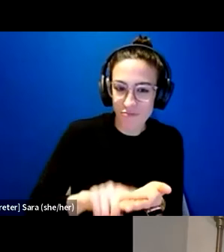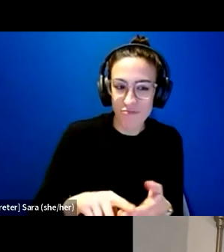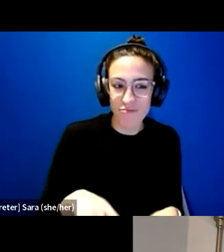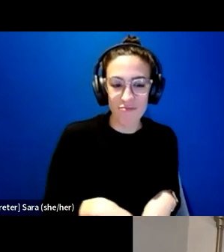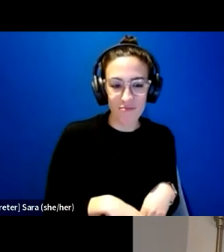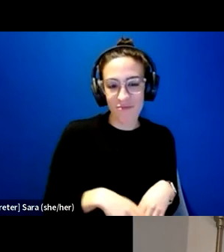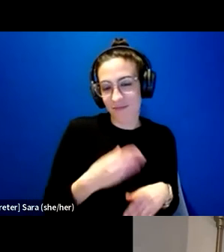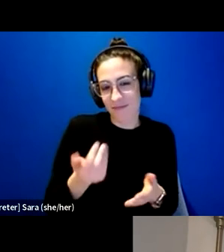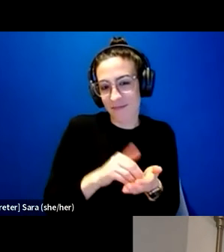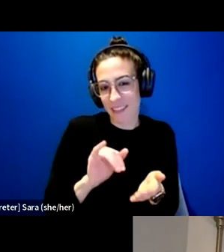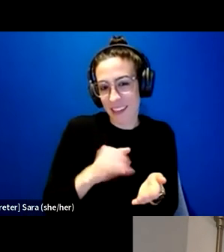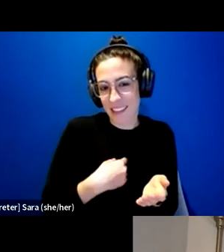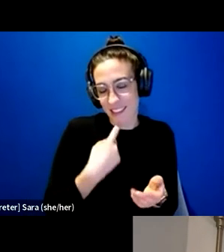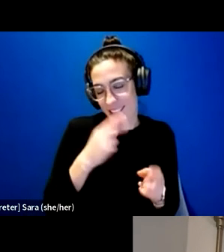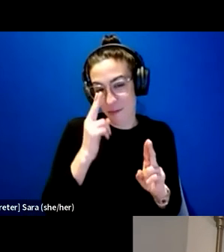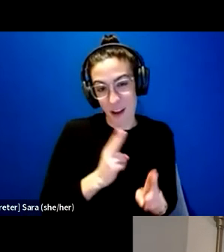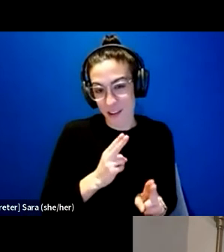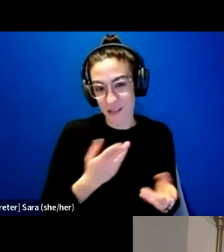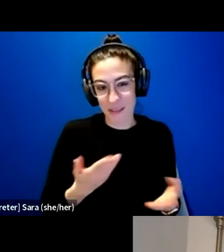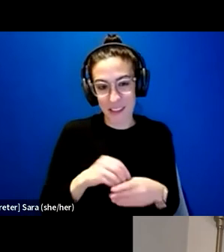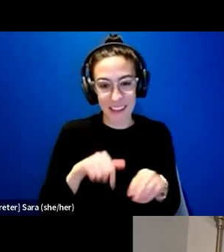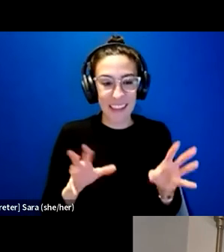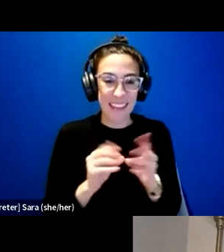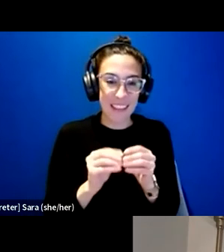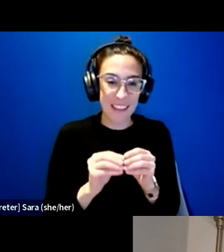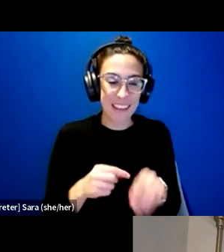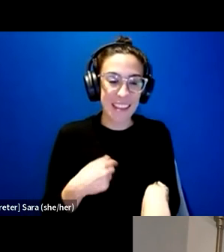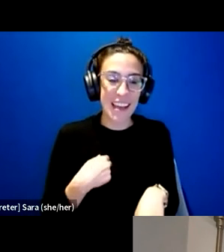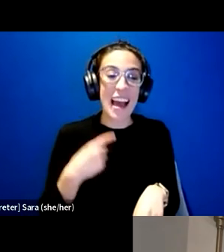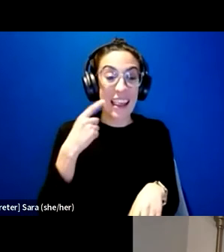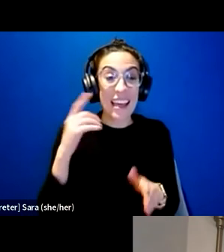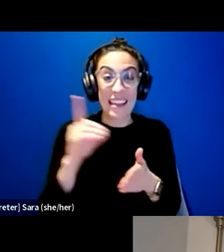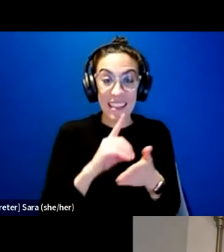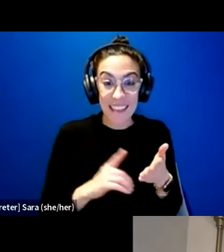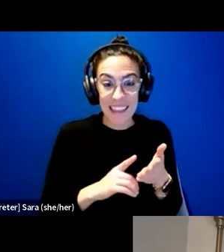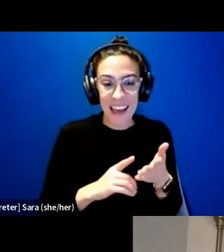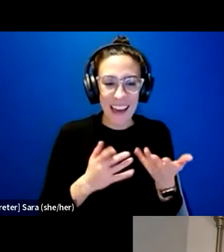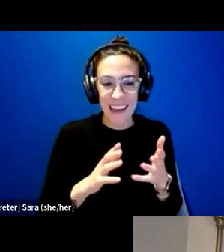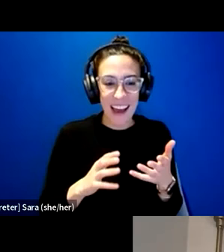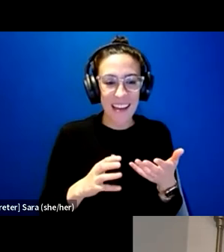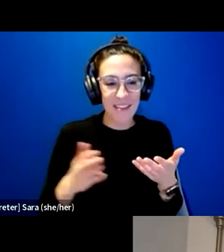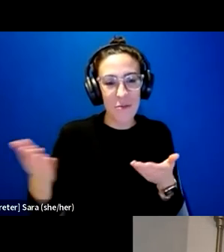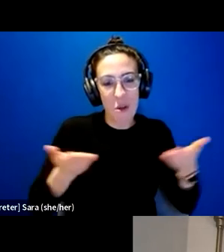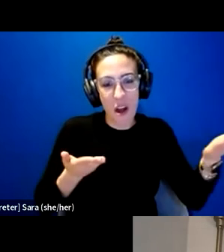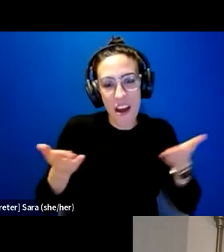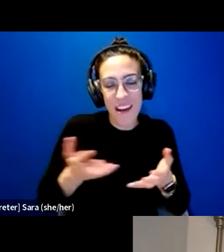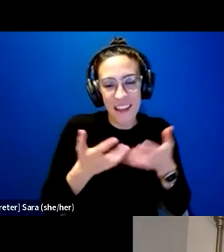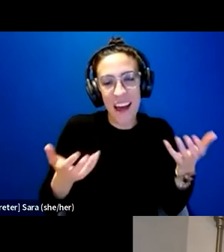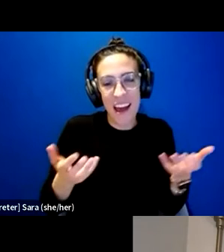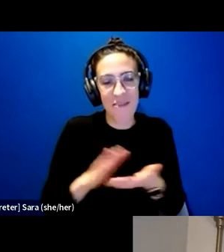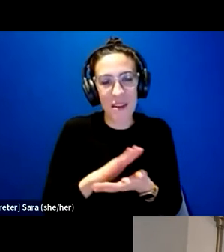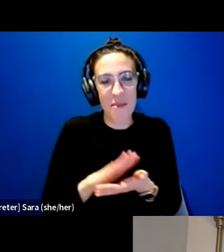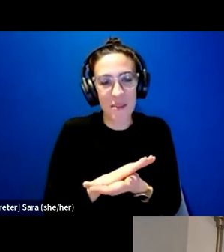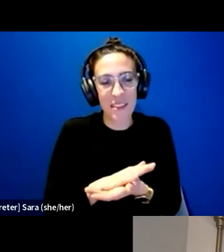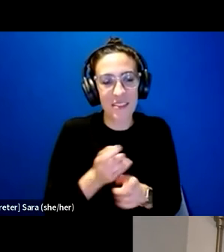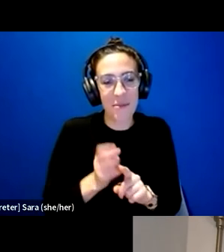and, and again, as I said, honored to be in this session. I don't know if you put, I think the design kind of brought a lot of papers from our universities in the, in the